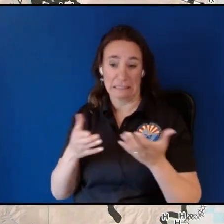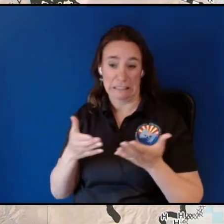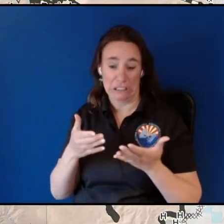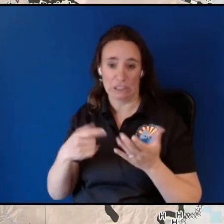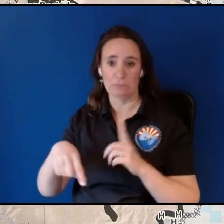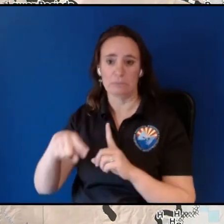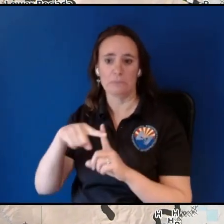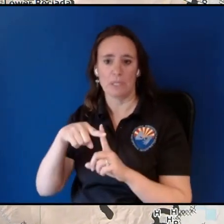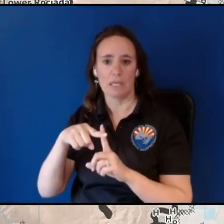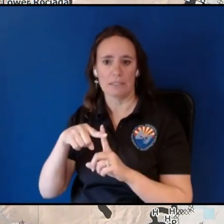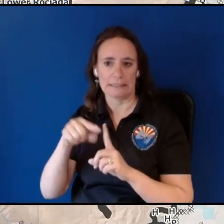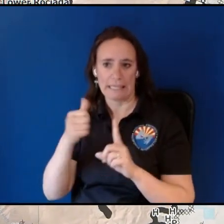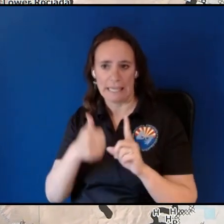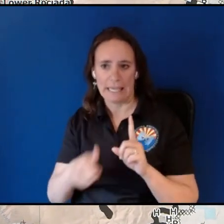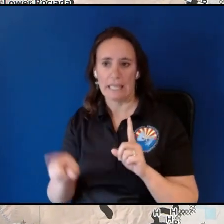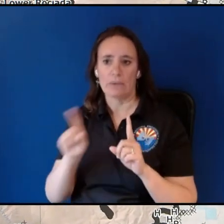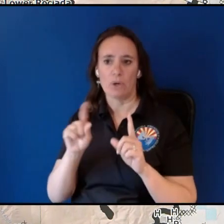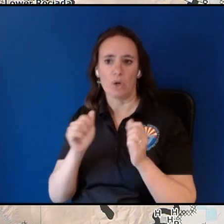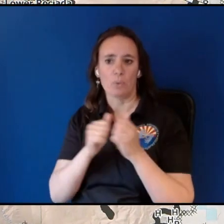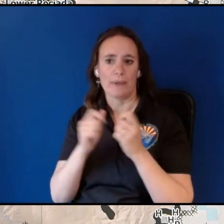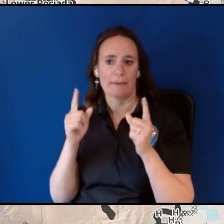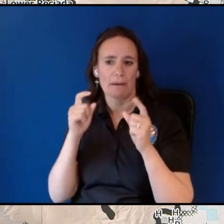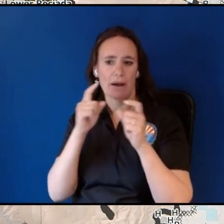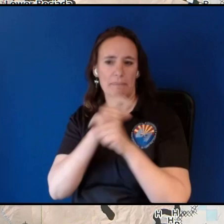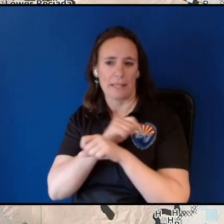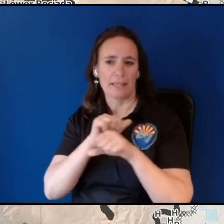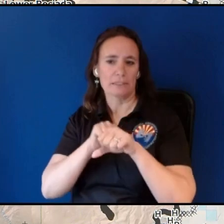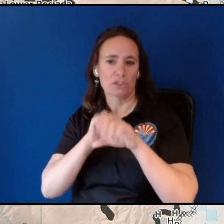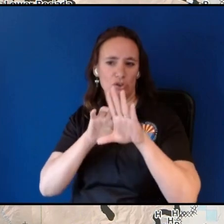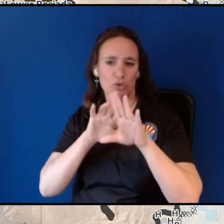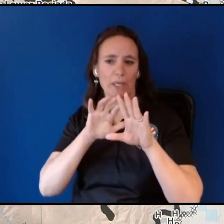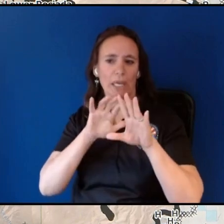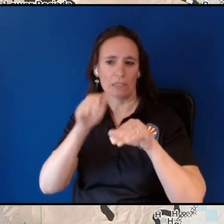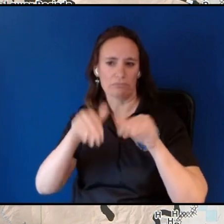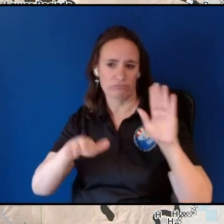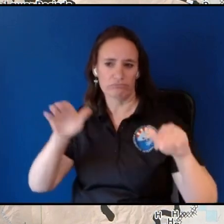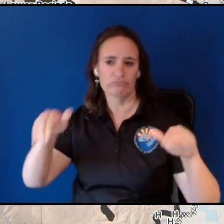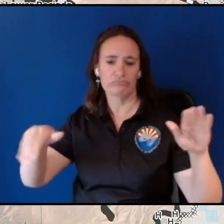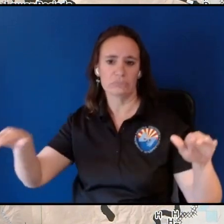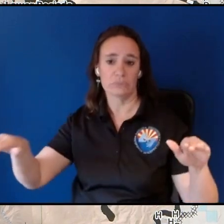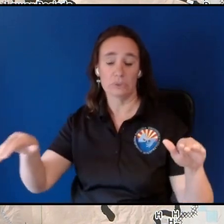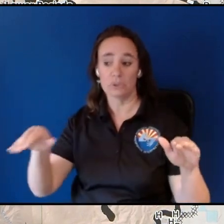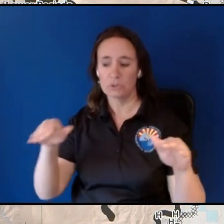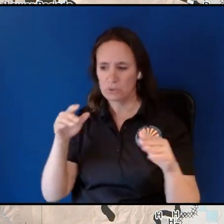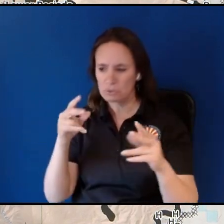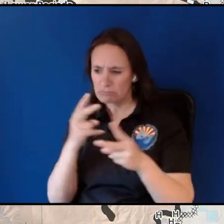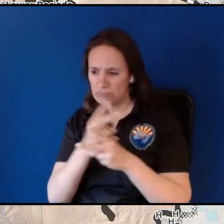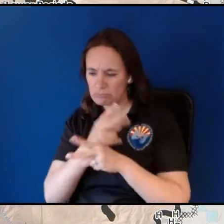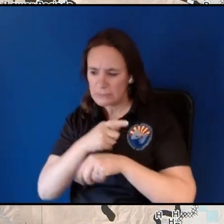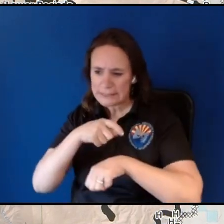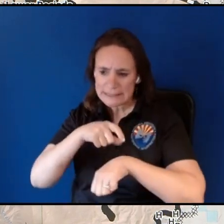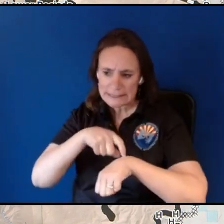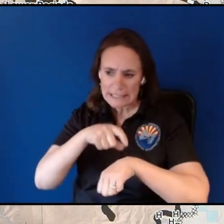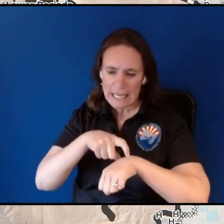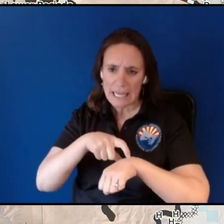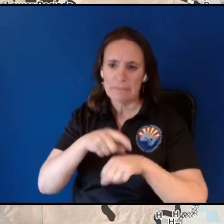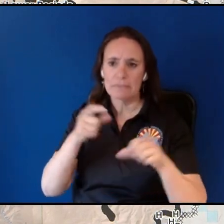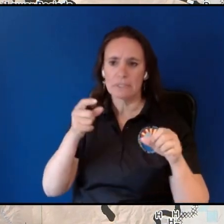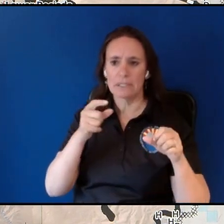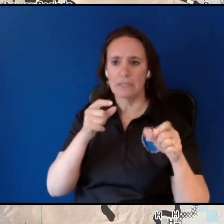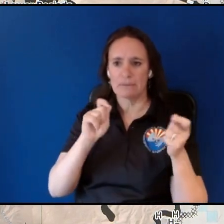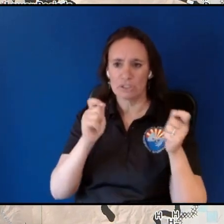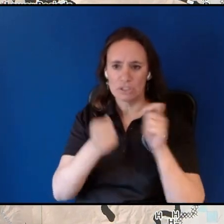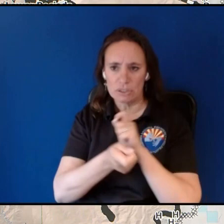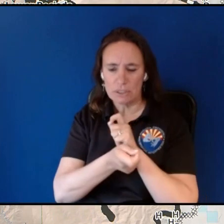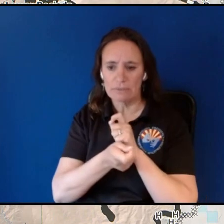also really anywhere with complex terrain like this so keying in on the time of that wind shift between your down slope overnight winds